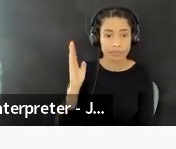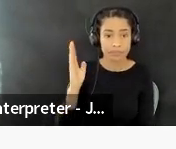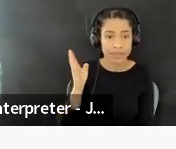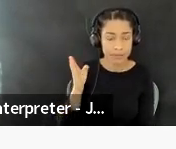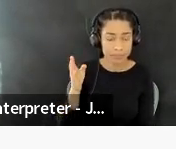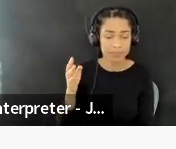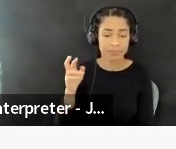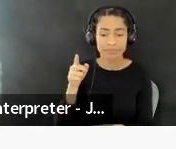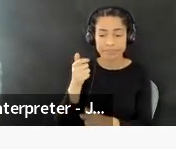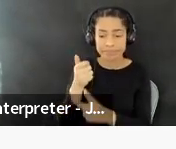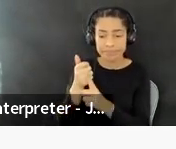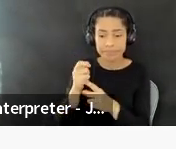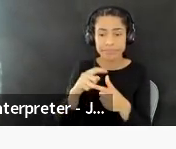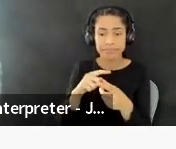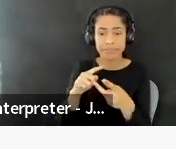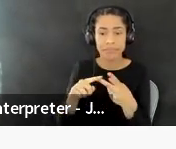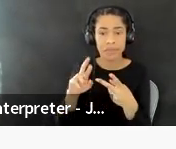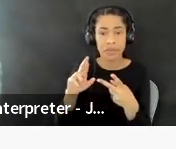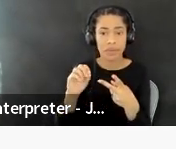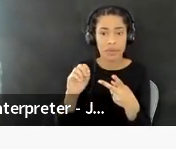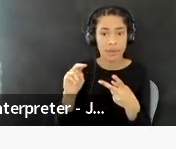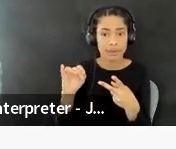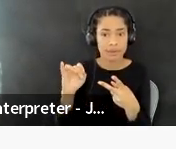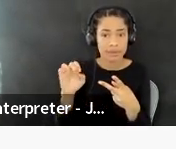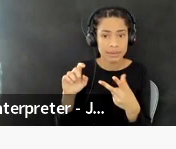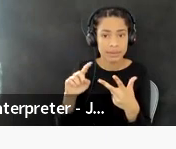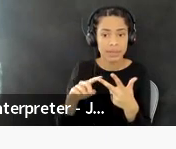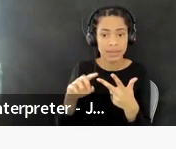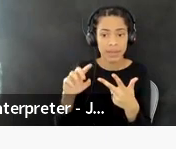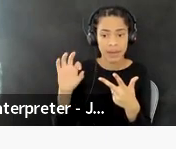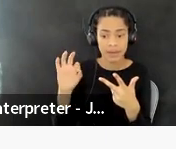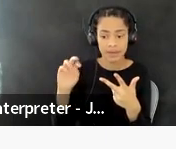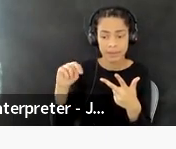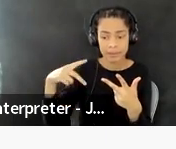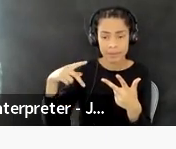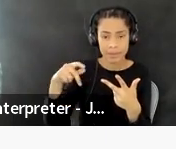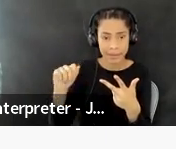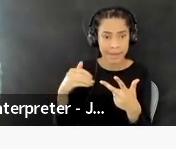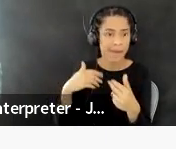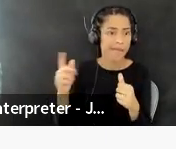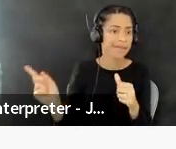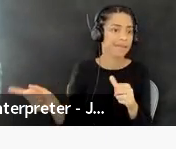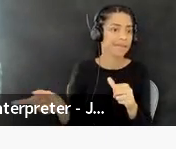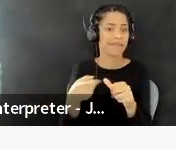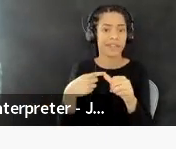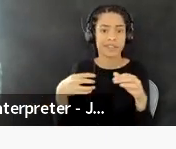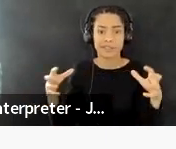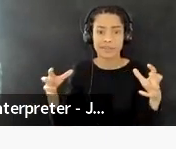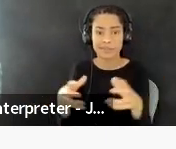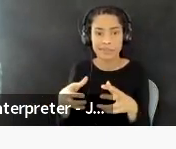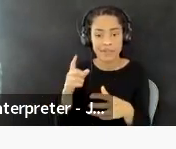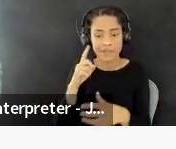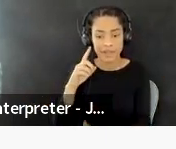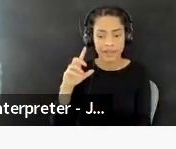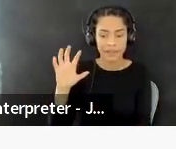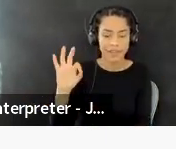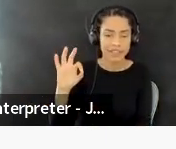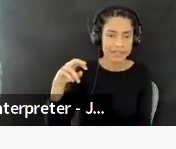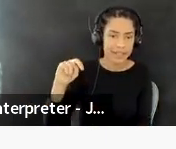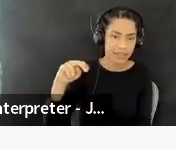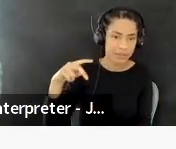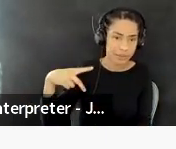Ronnie and FNPA, um, held their first, uh, convening for the First Nations performing arts. Um,